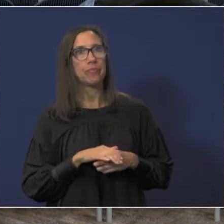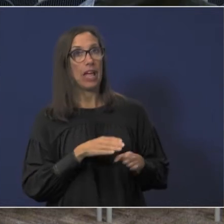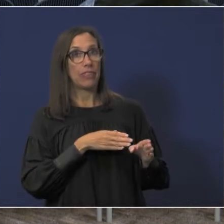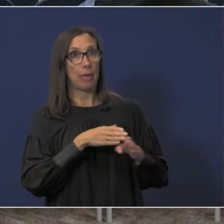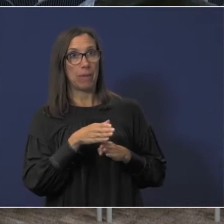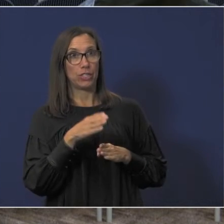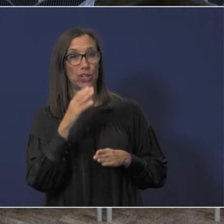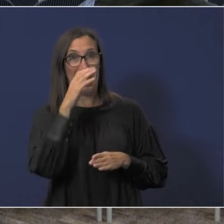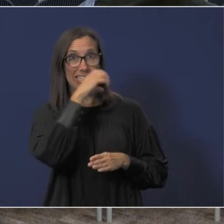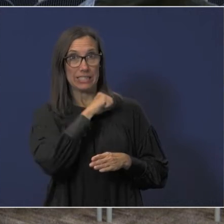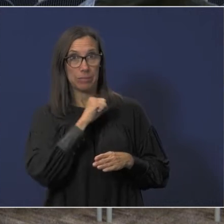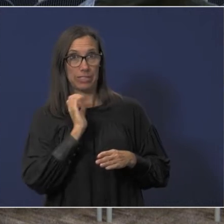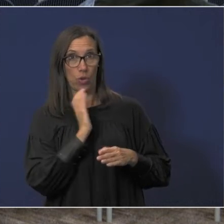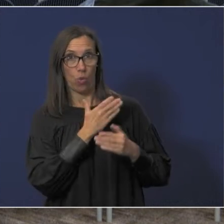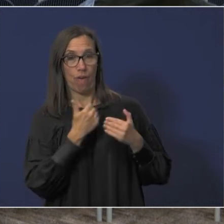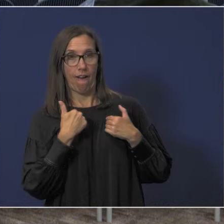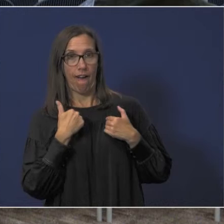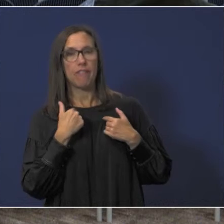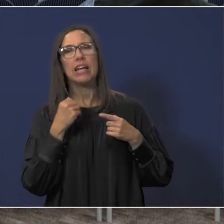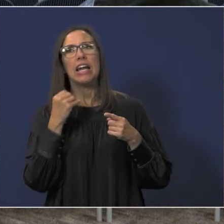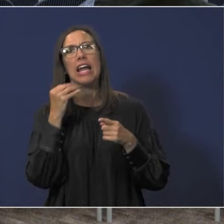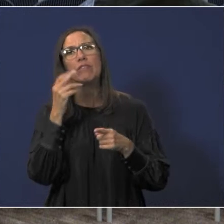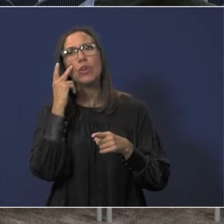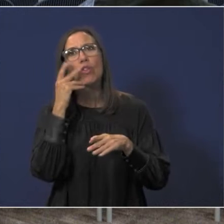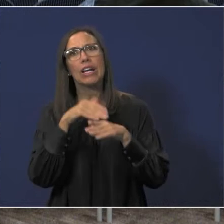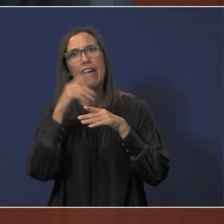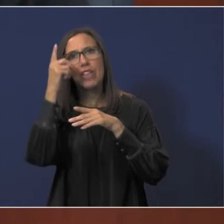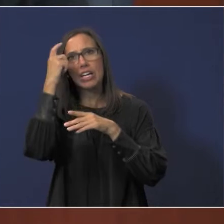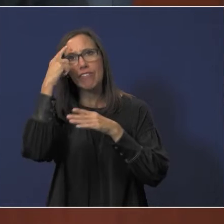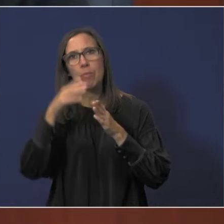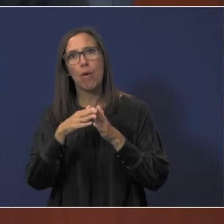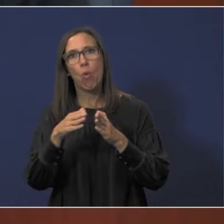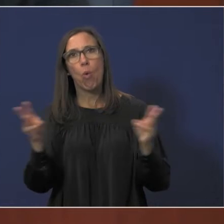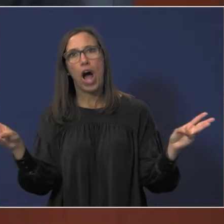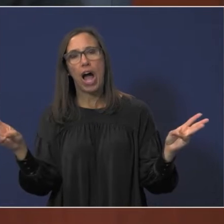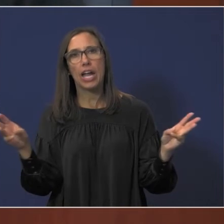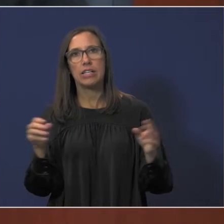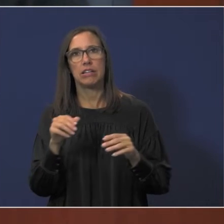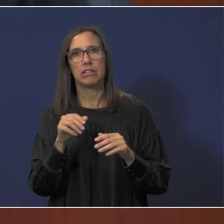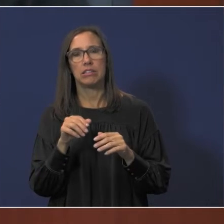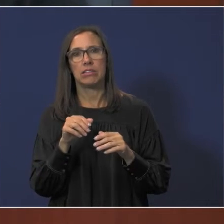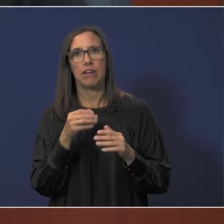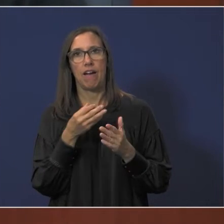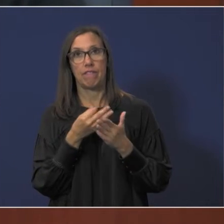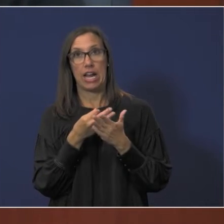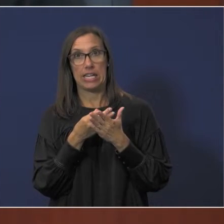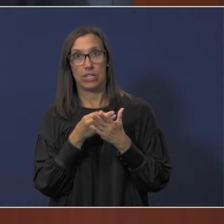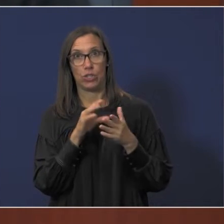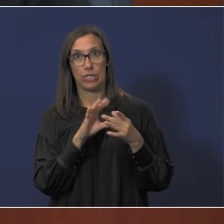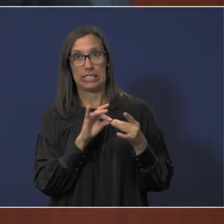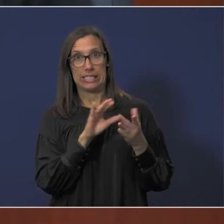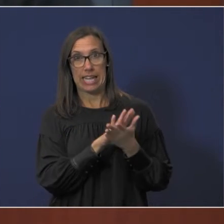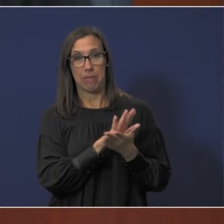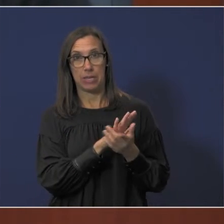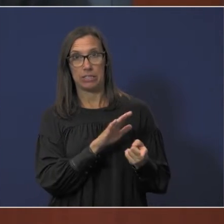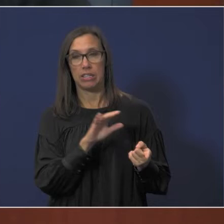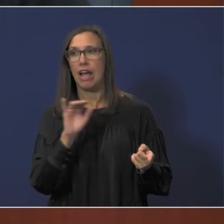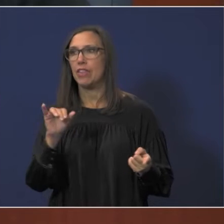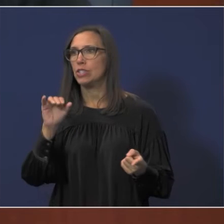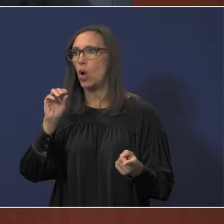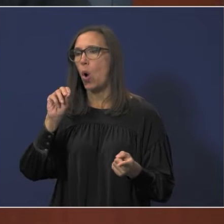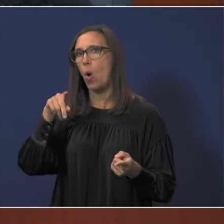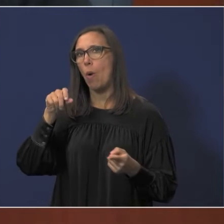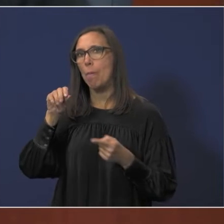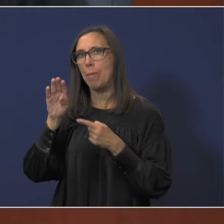um estimates that we have like if you look at the government-wide financial statements it's going to be the pension liability our opeb